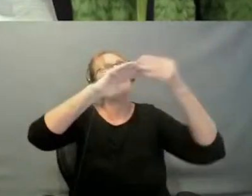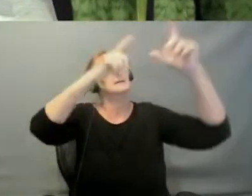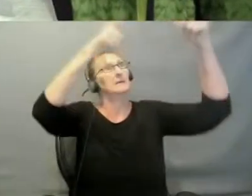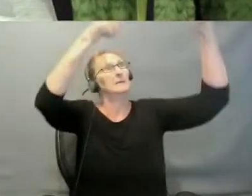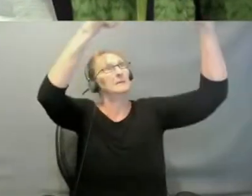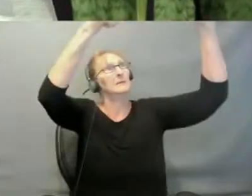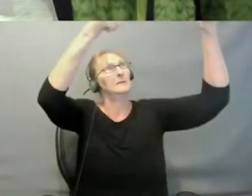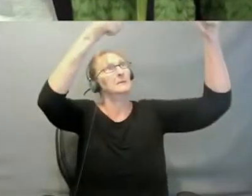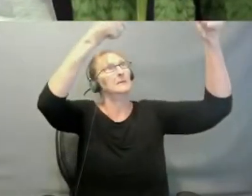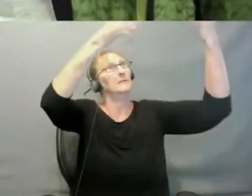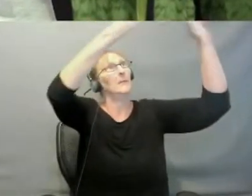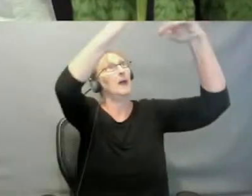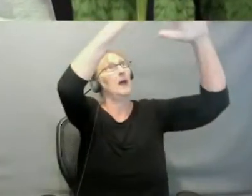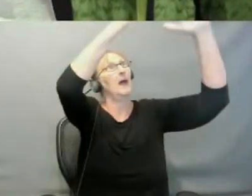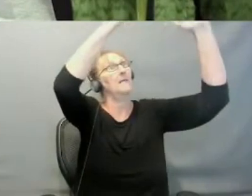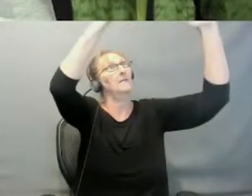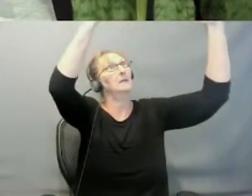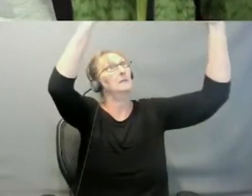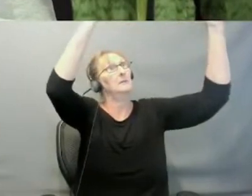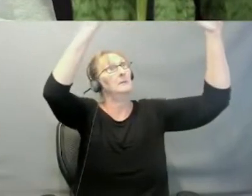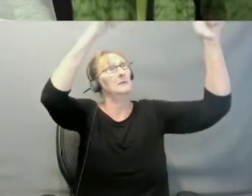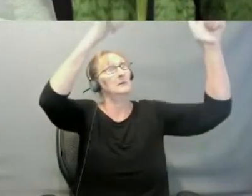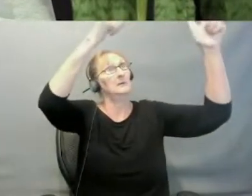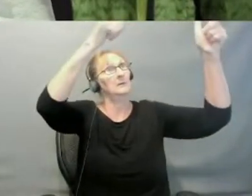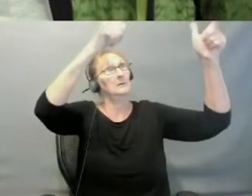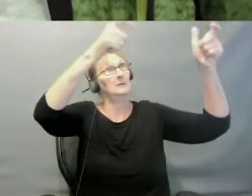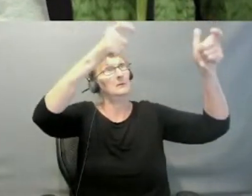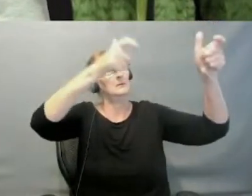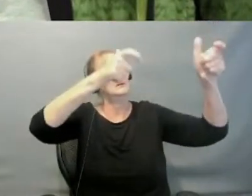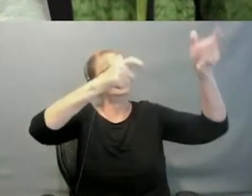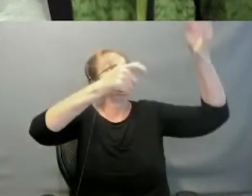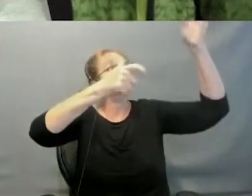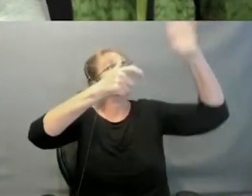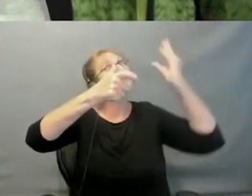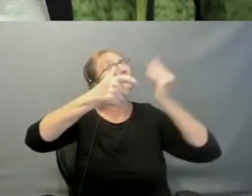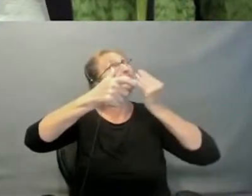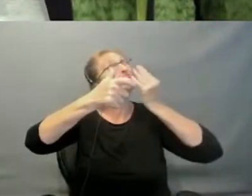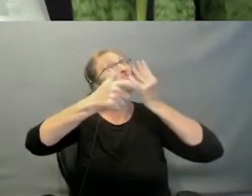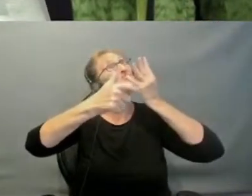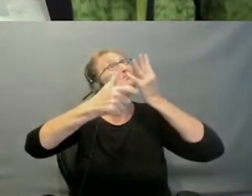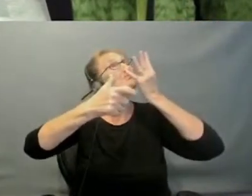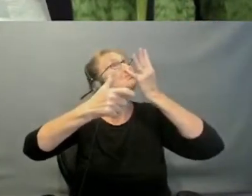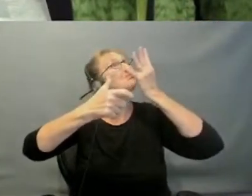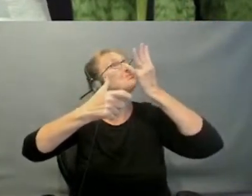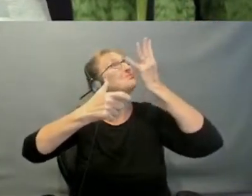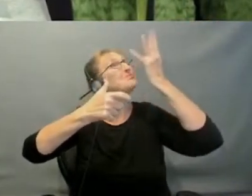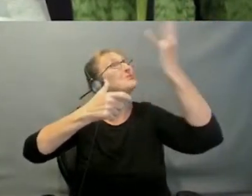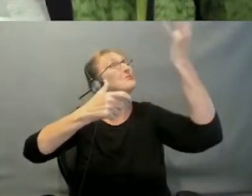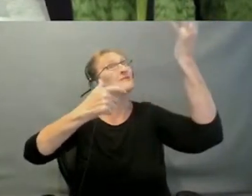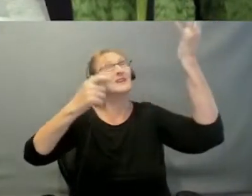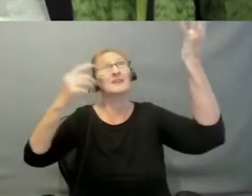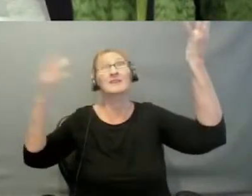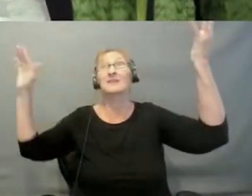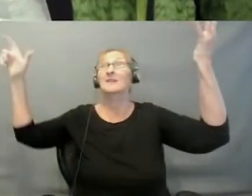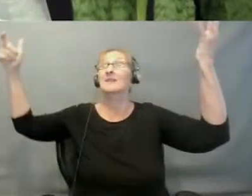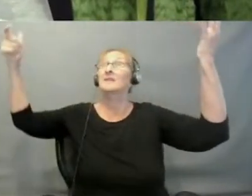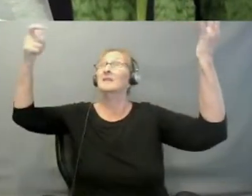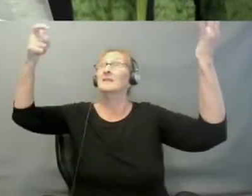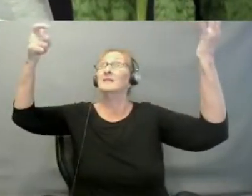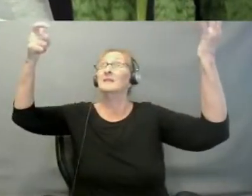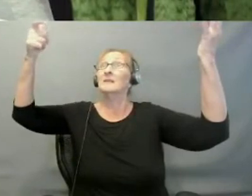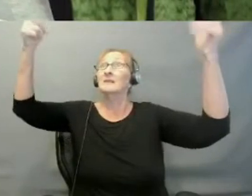of heaven from God, beautiful as beloveds on their wedding day.